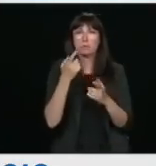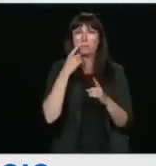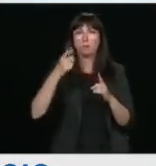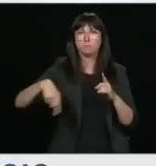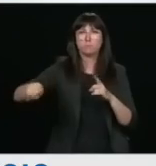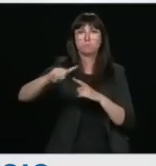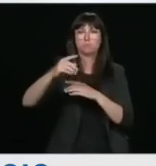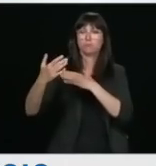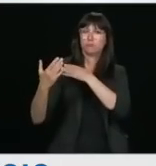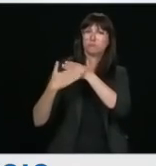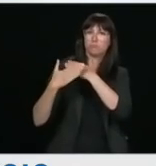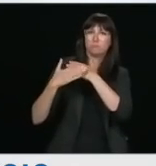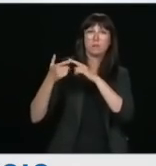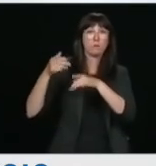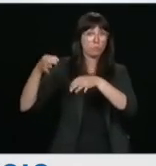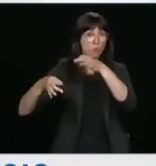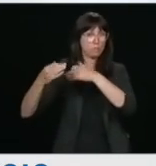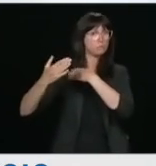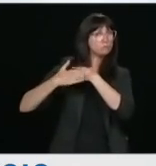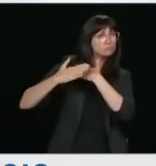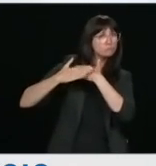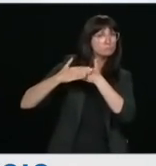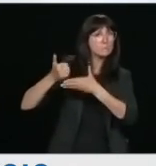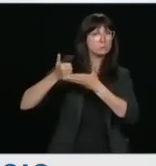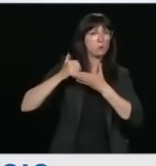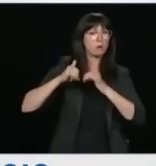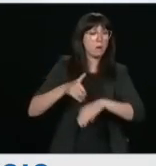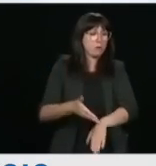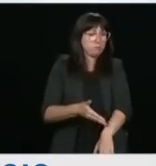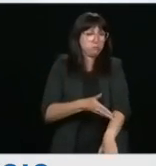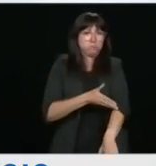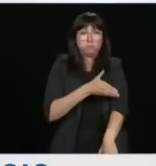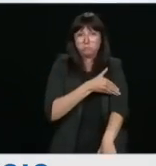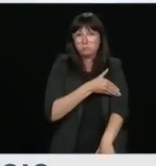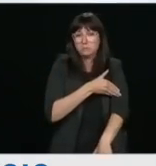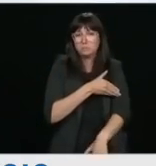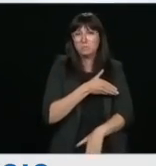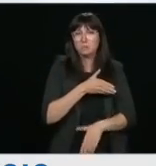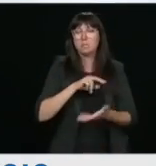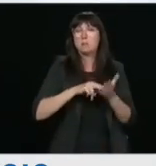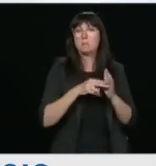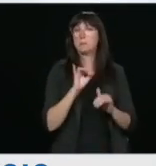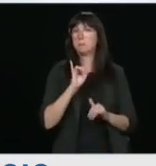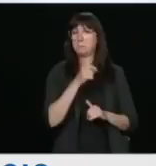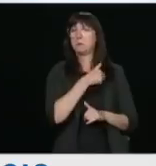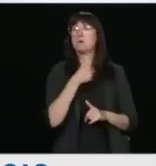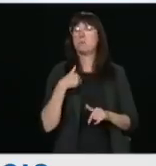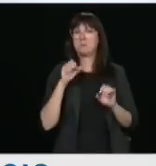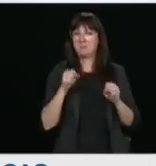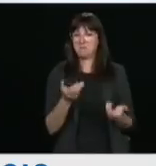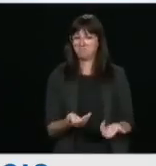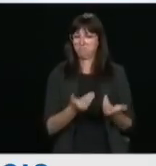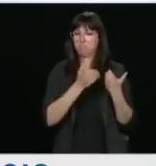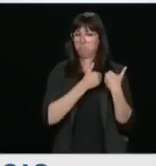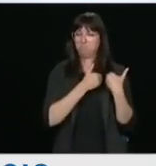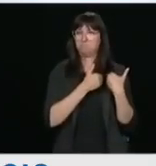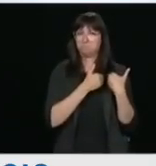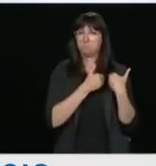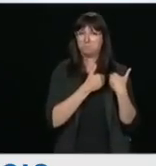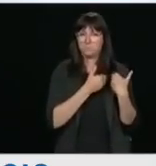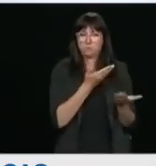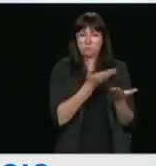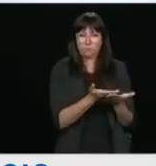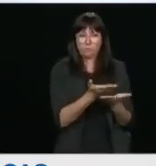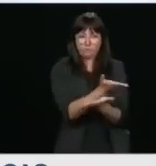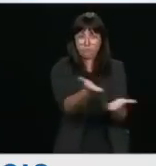in this matter. And I think it helps us fulfill our obligation to ensure Canadians that we will at all times work to keep them